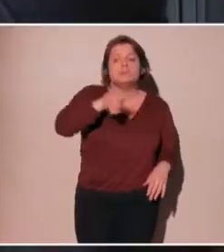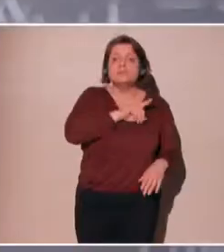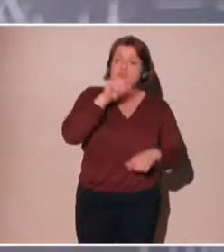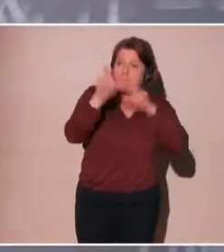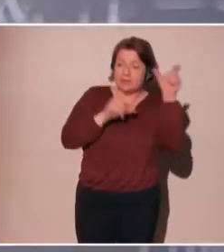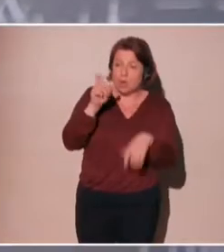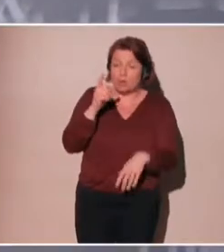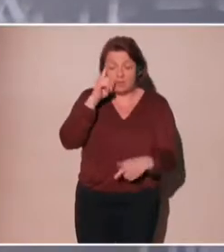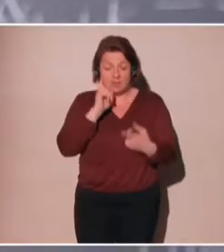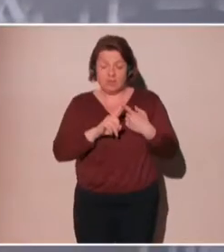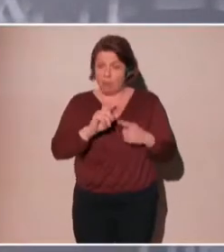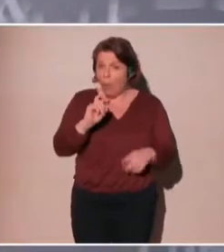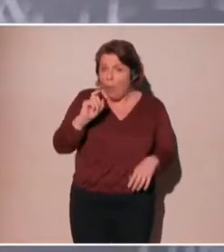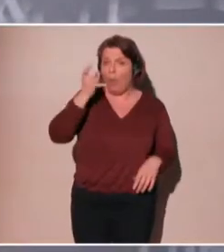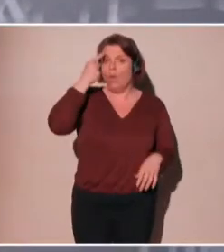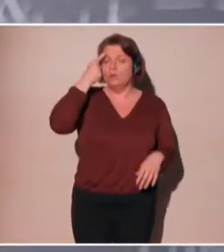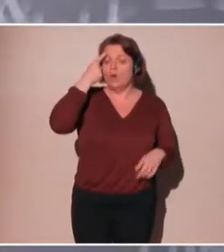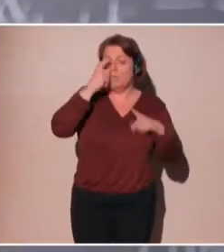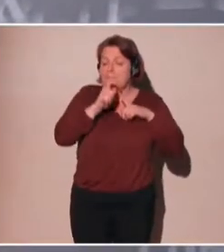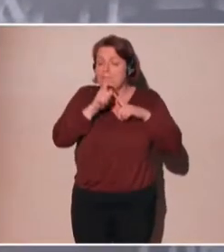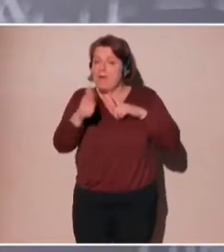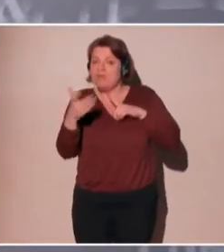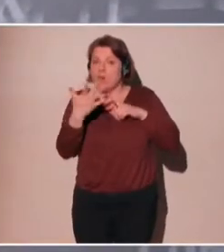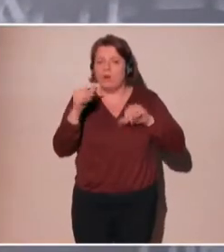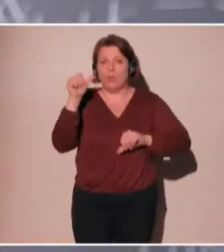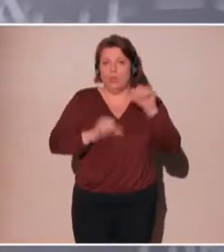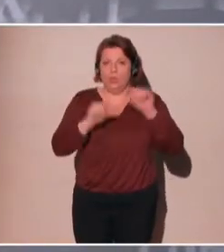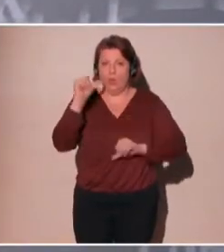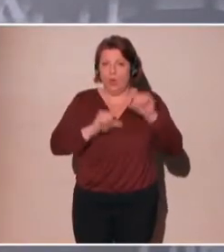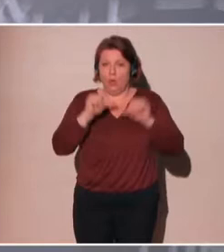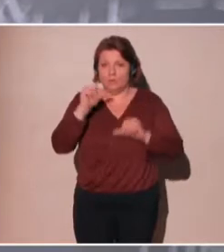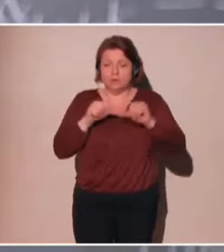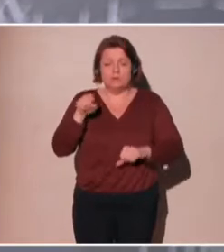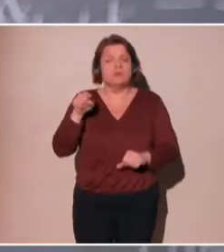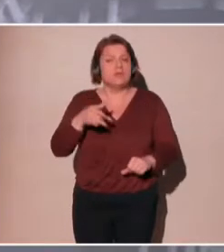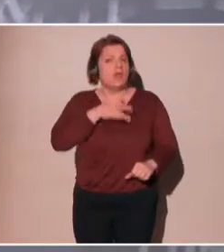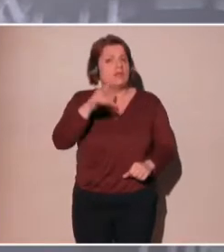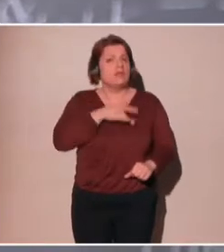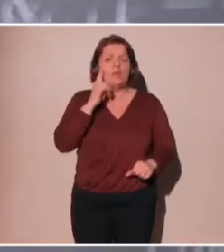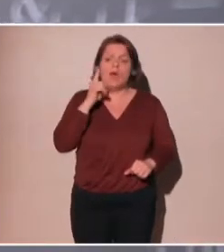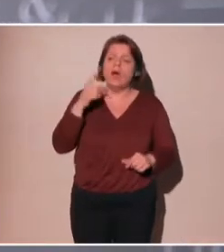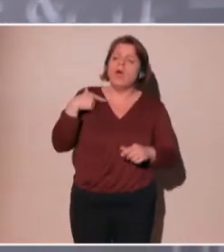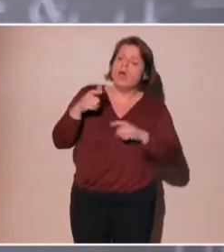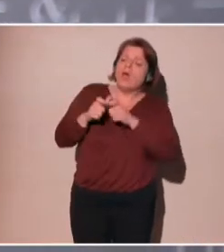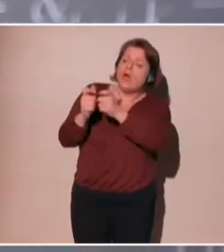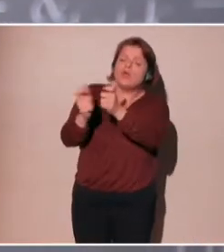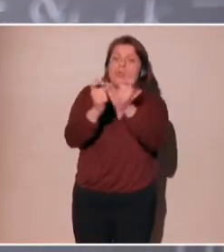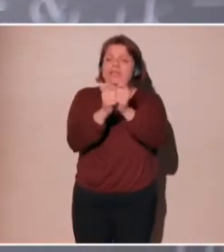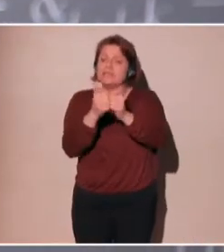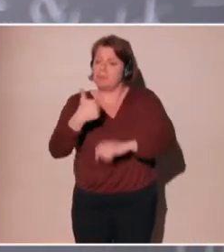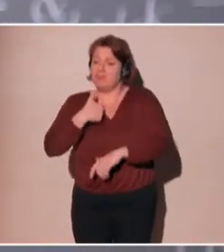people become aware of the subject, there's another phenomenon which is interesting, and that is competition. And that is that